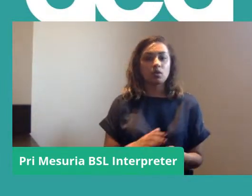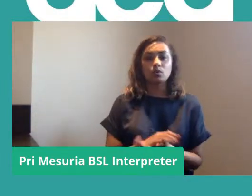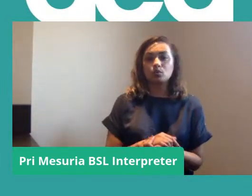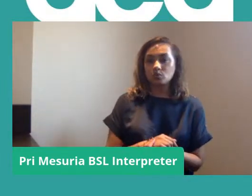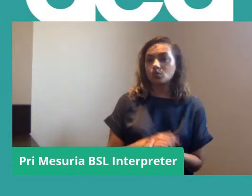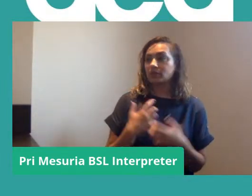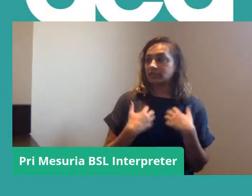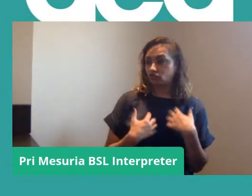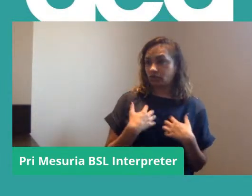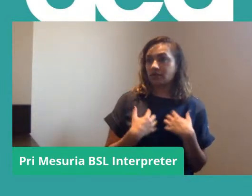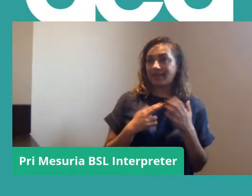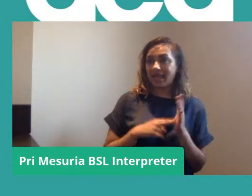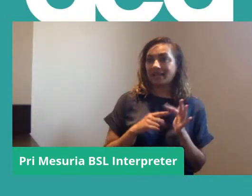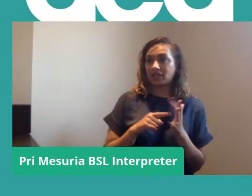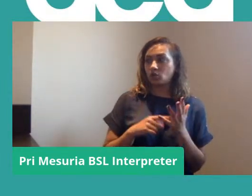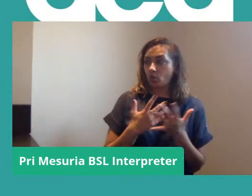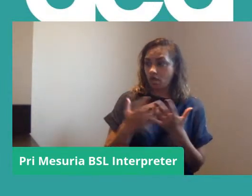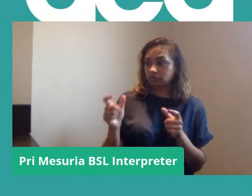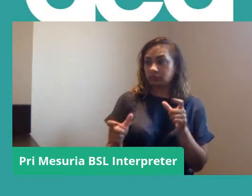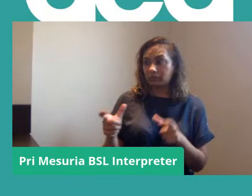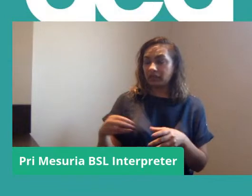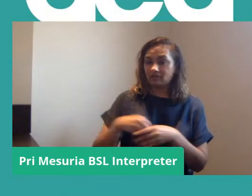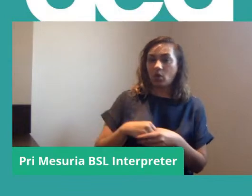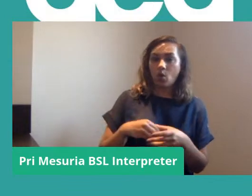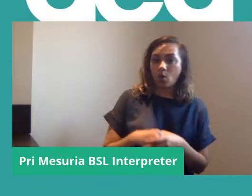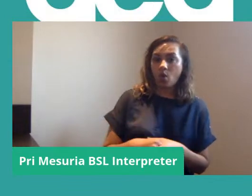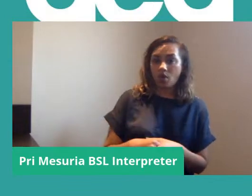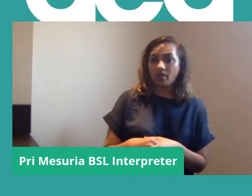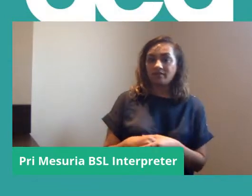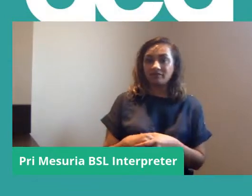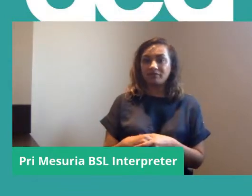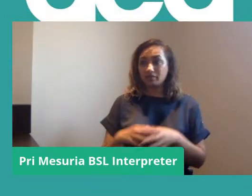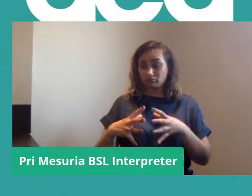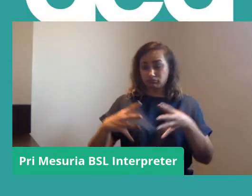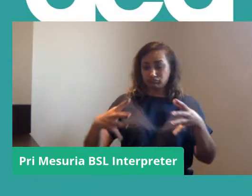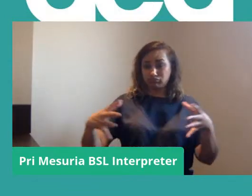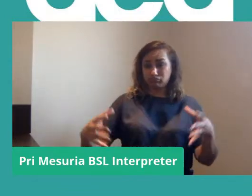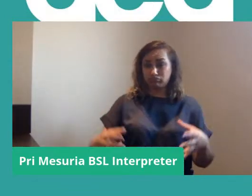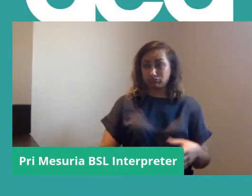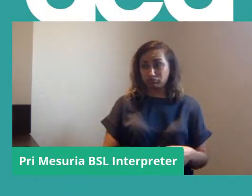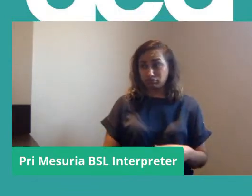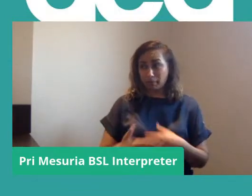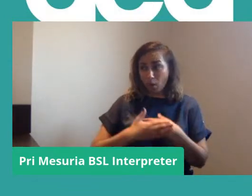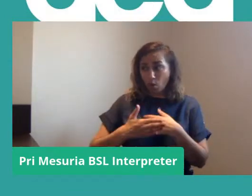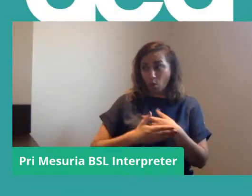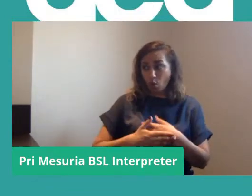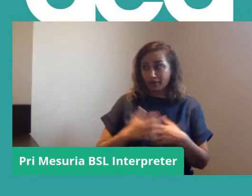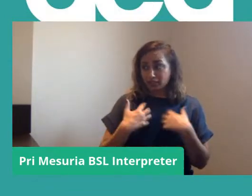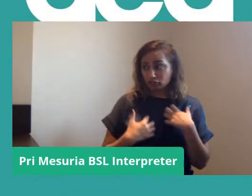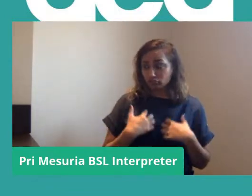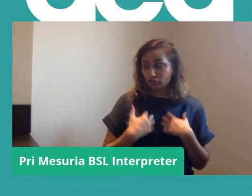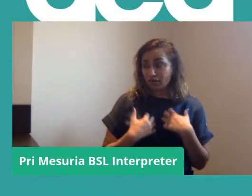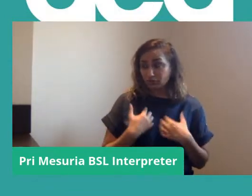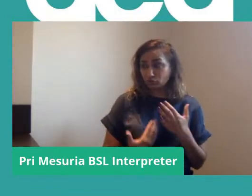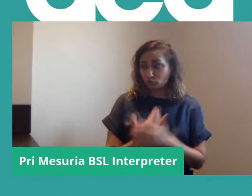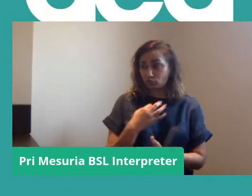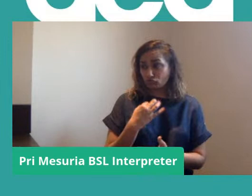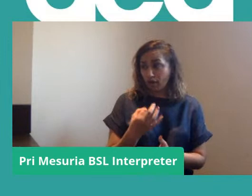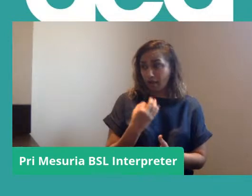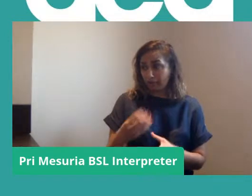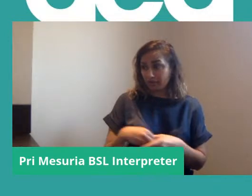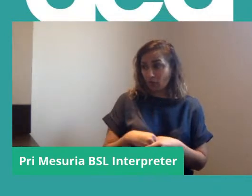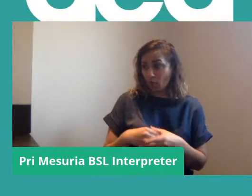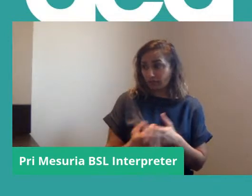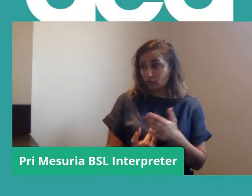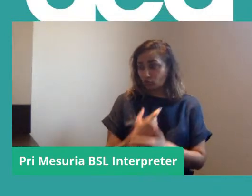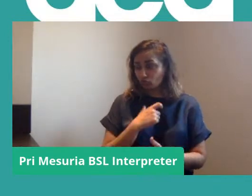interest in the NEU, and we increased our rep density by about a third. So we had a significant number of new reps, new to the